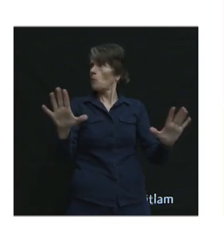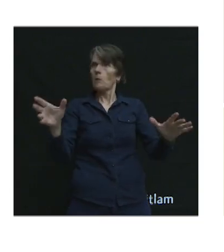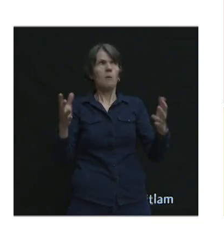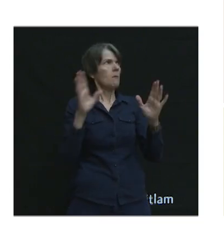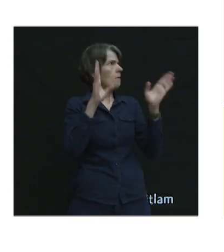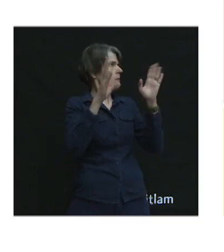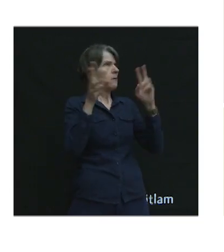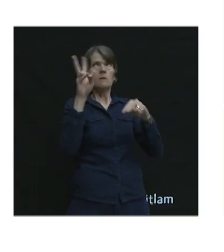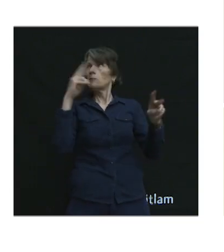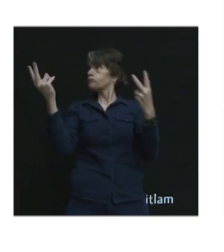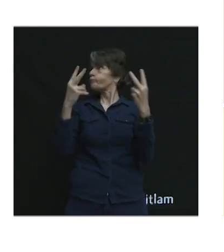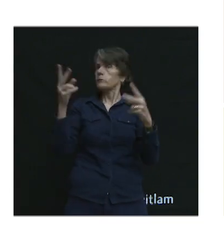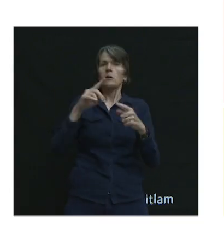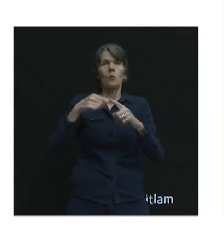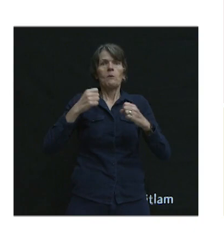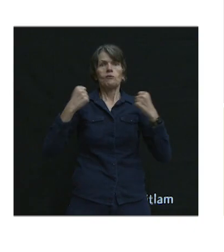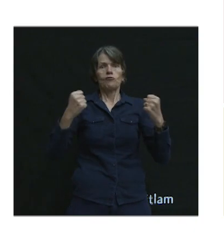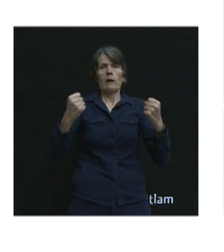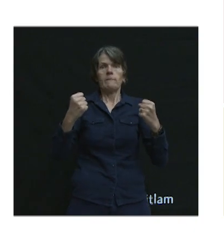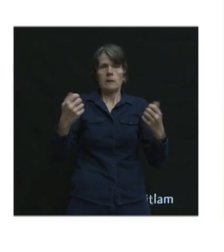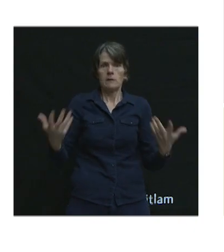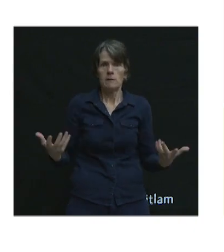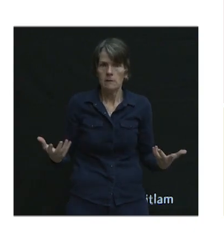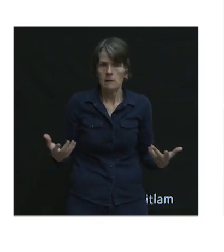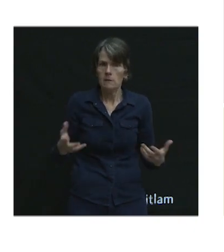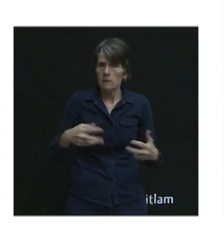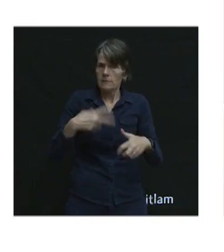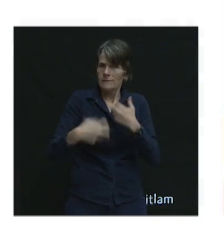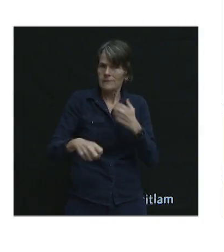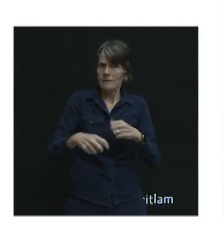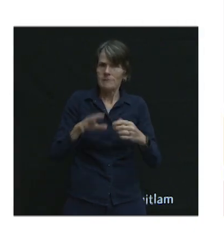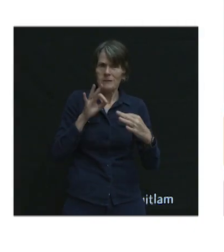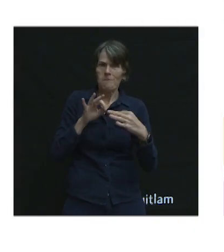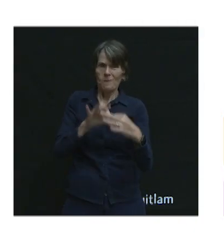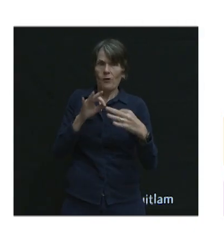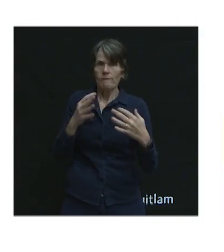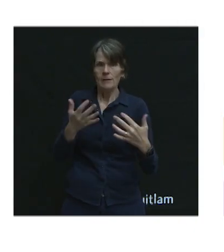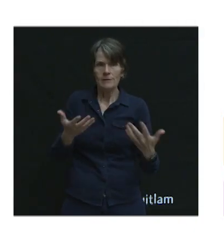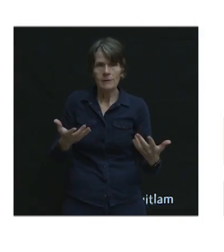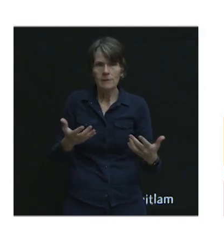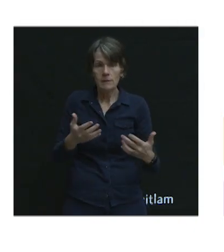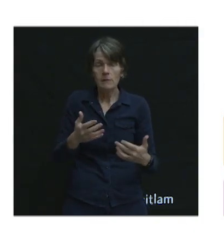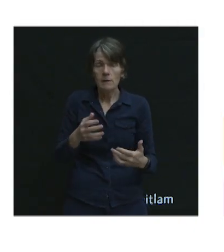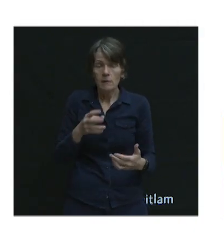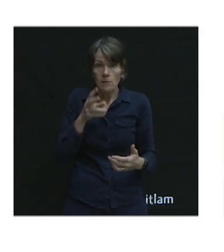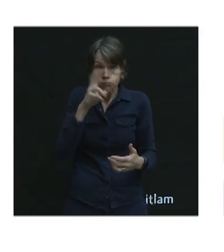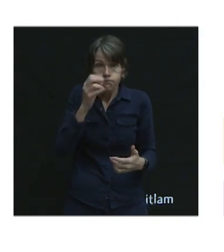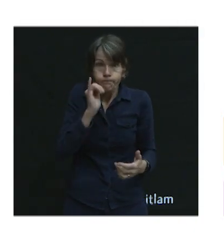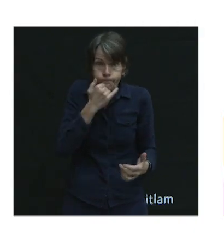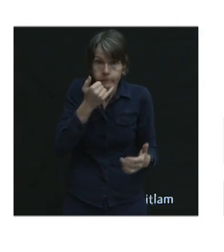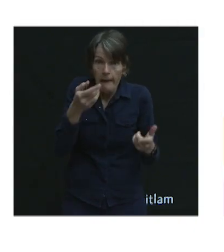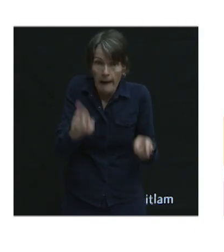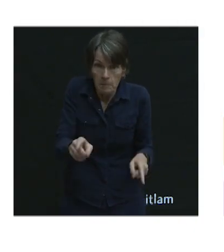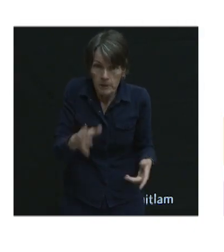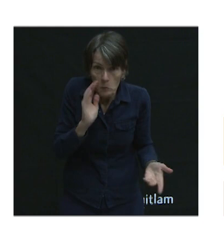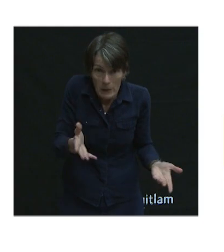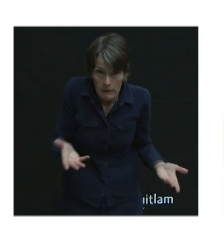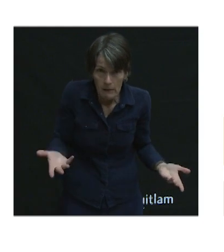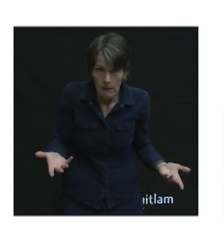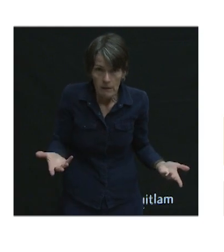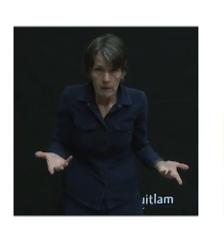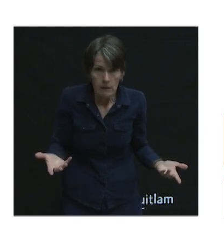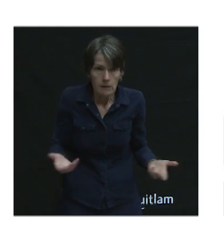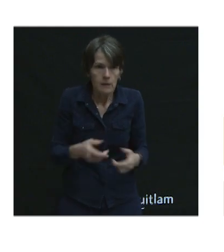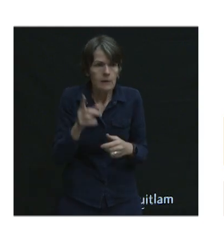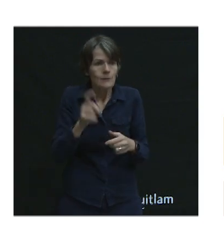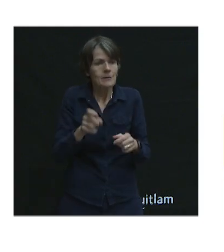attention to and process as we're traveling. And it's very difficult to be perfect. We will make mistakes. And we need to make